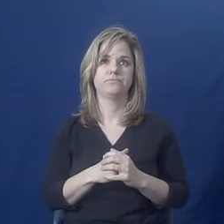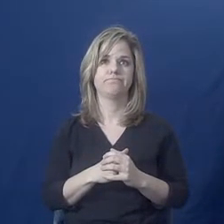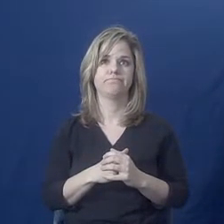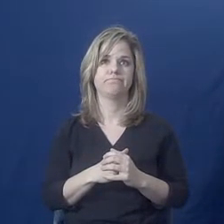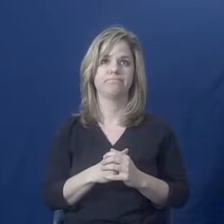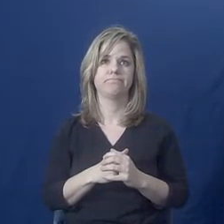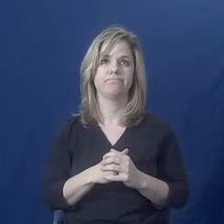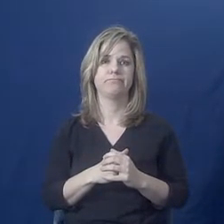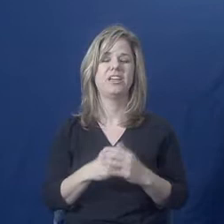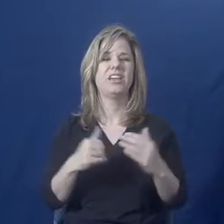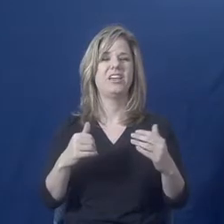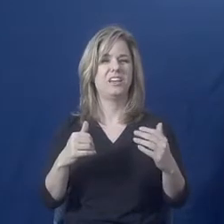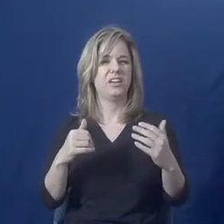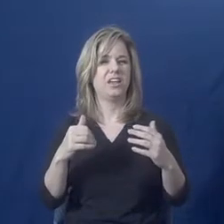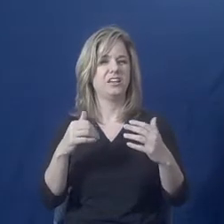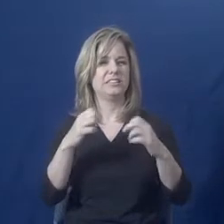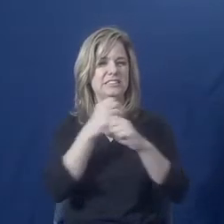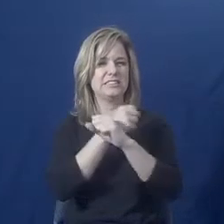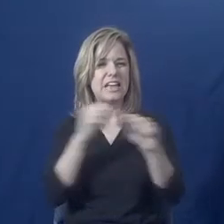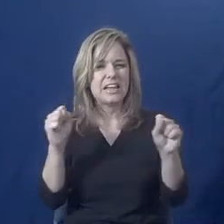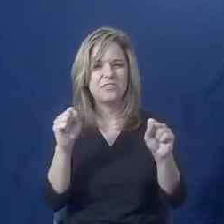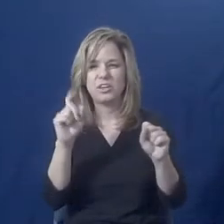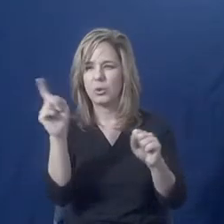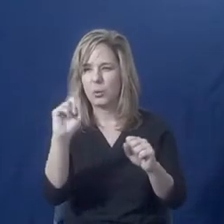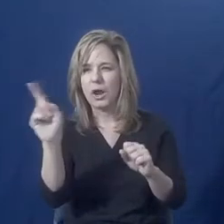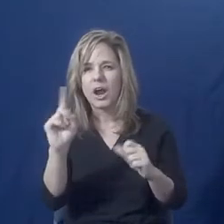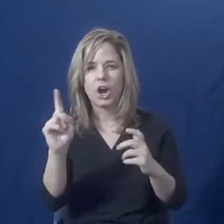locations. So safety at home.